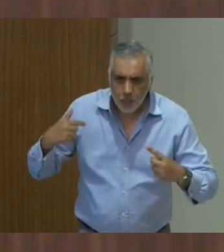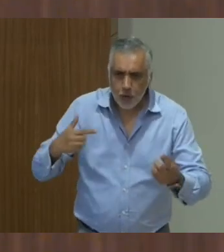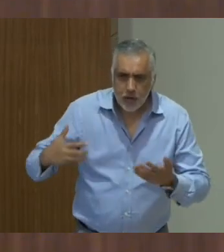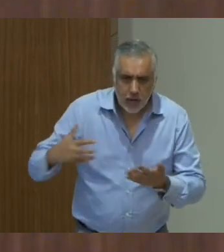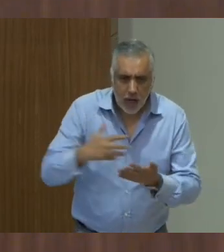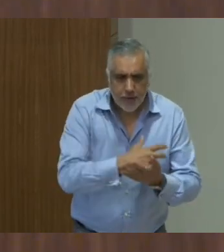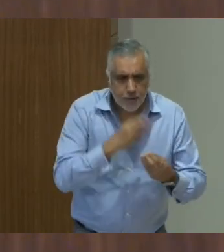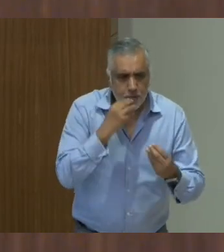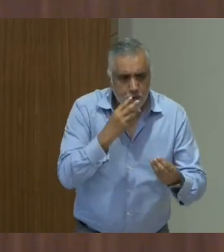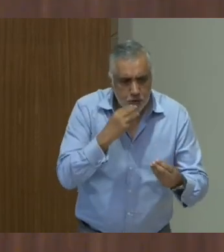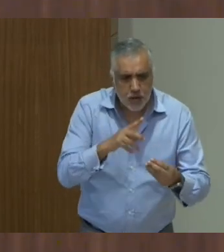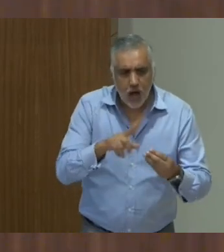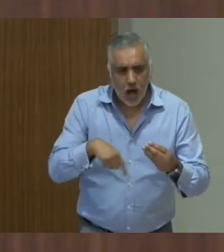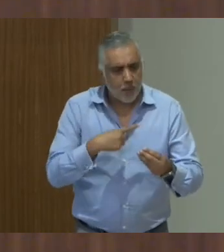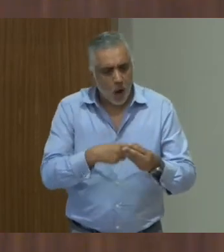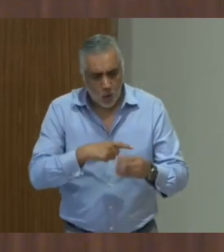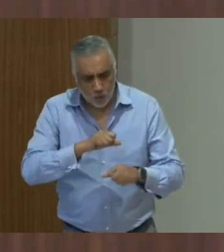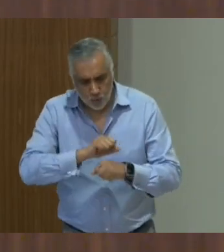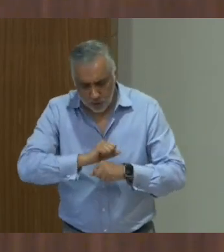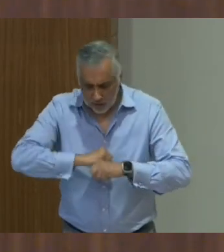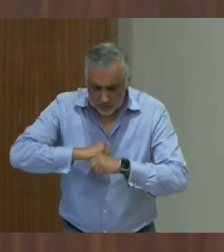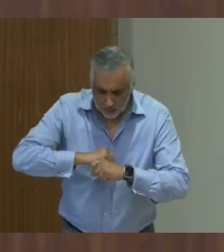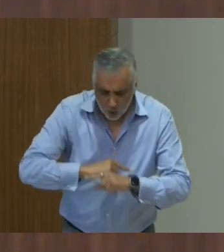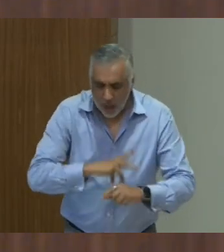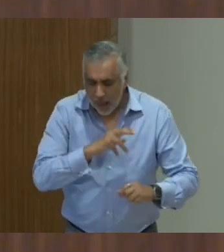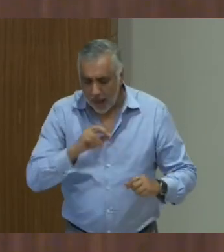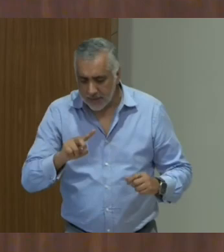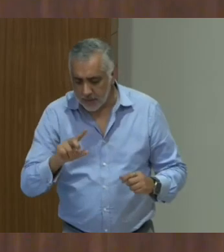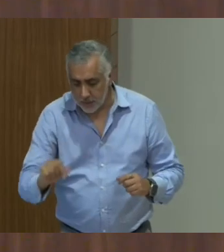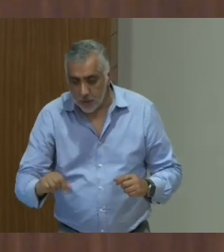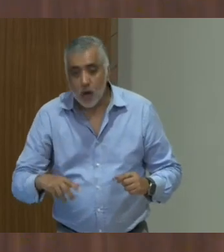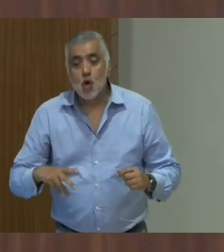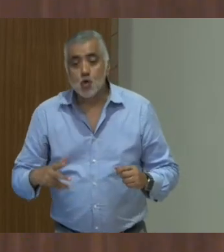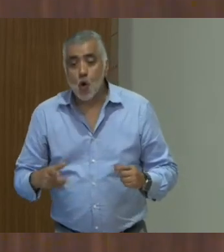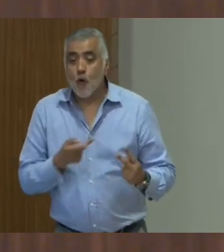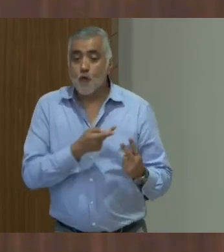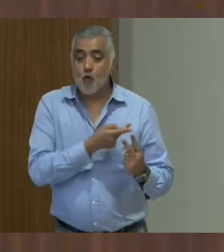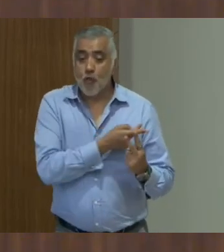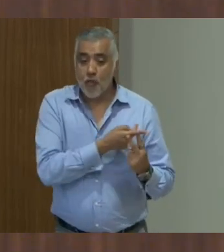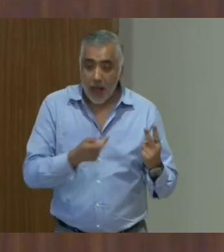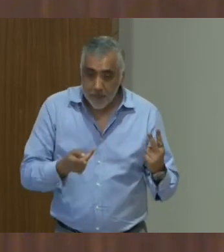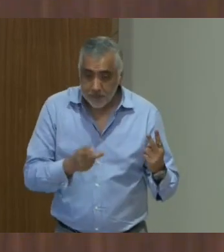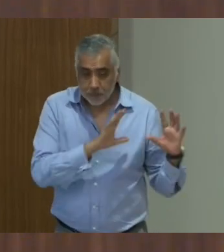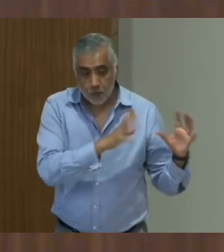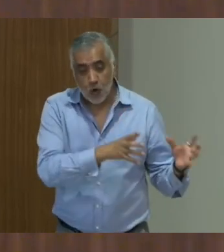persons with intellectual and developmental disabilities. So, for them, the stake was of two,